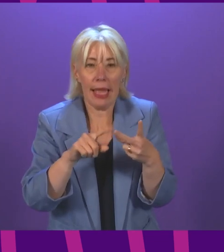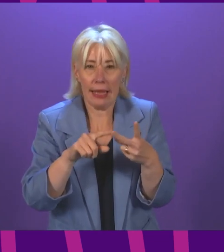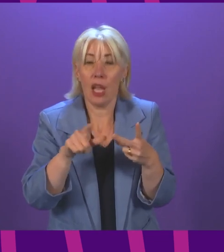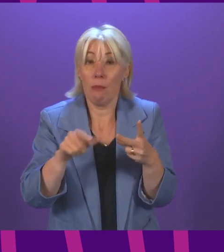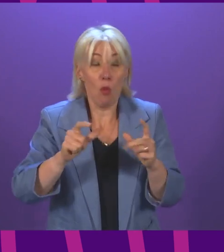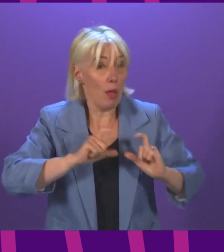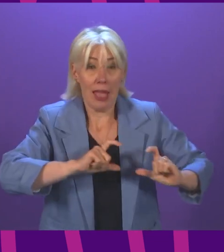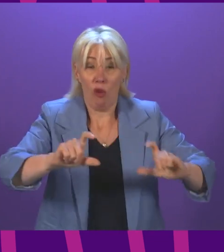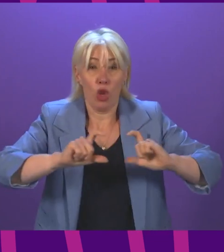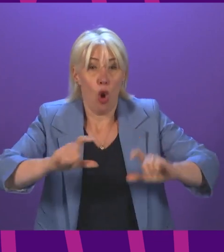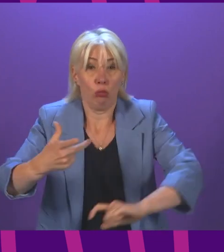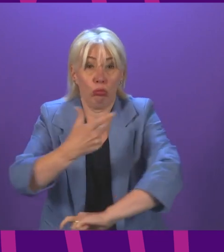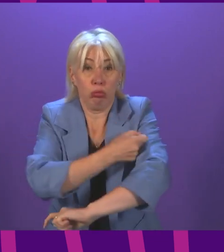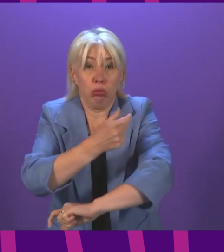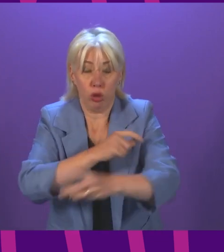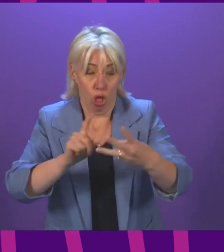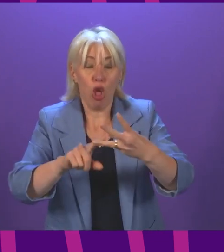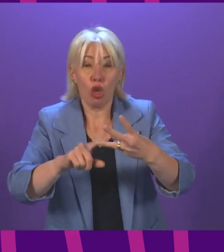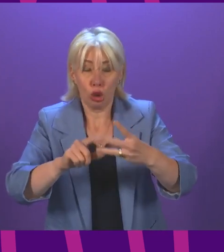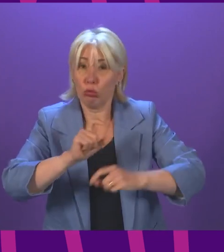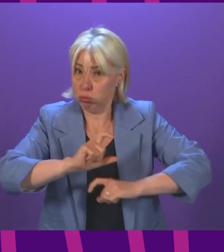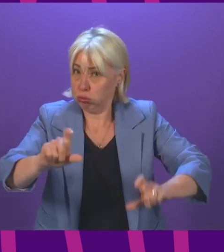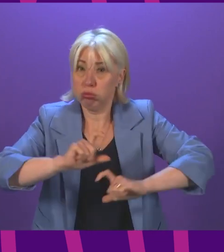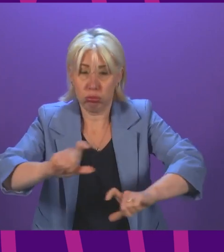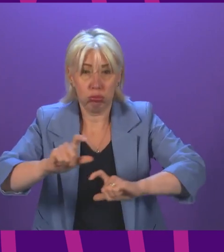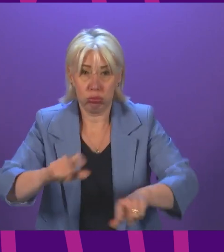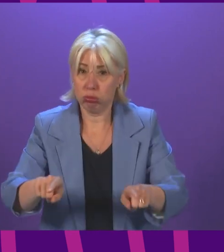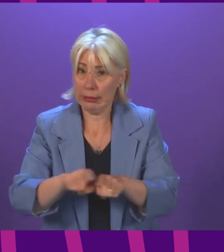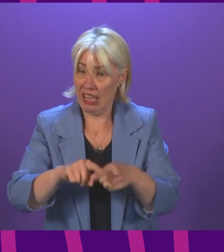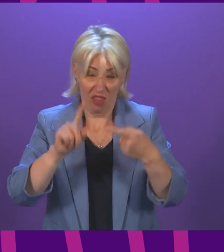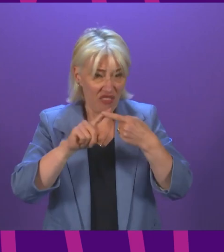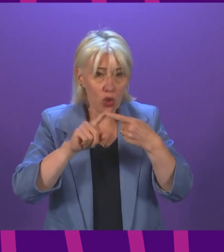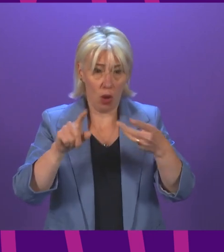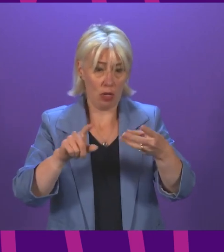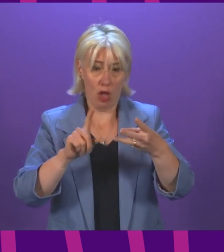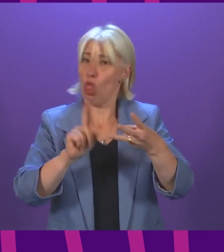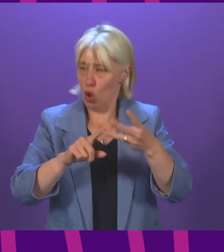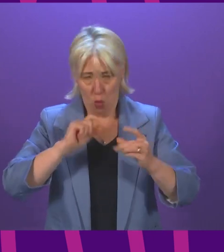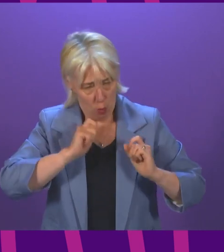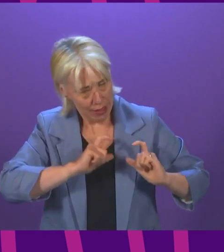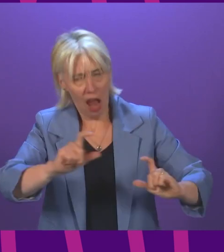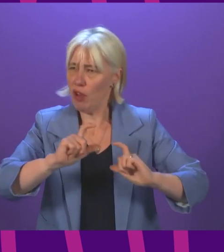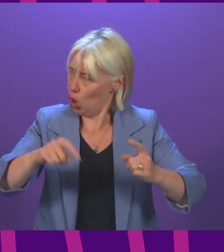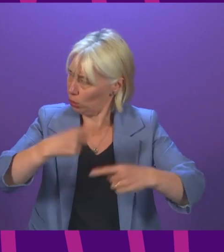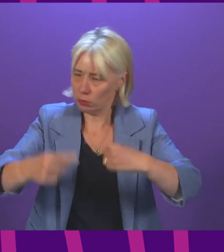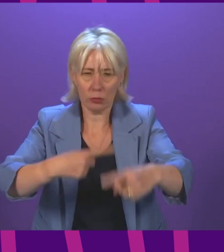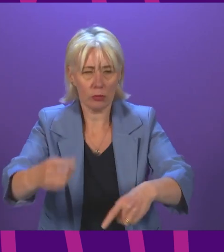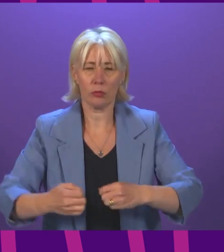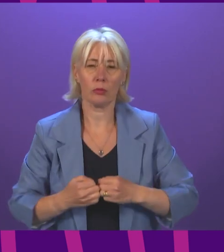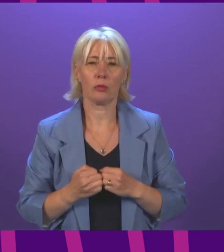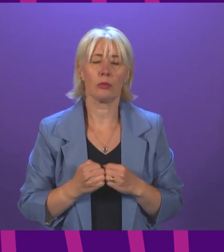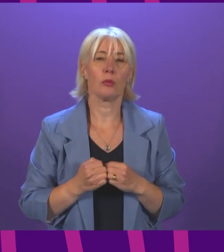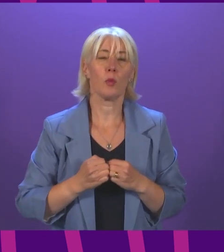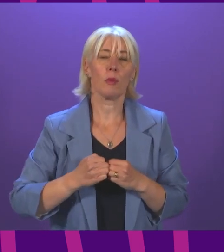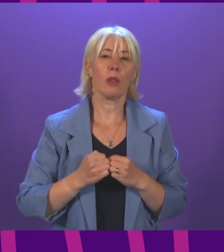that programme rolling on and rolling on, much like we're doing for the primary doses of the vaccine. Thank you. Faisal Chowdhury to be followed by Mercedes